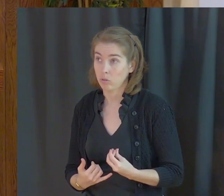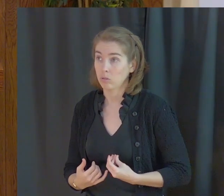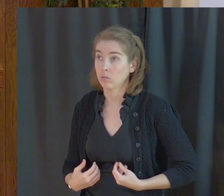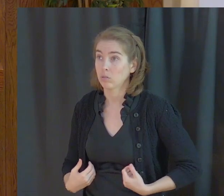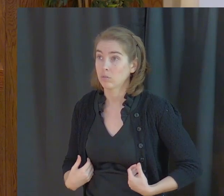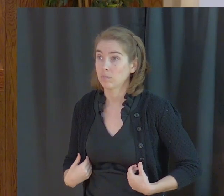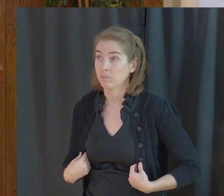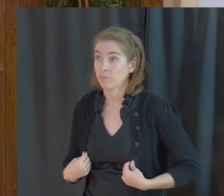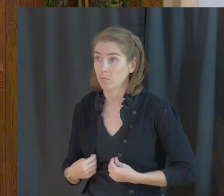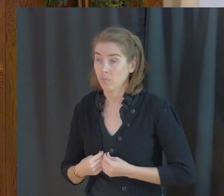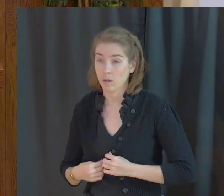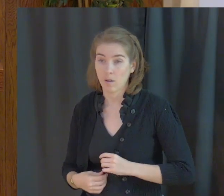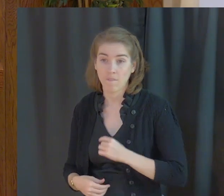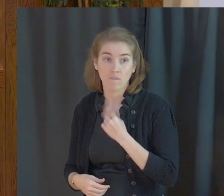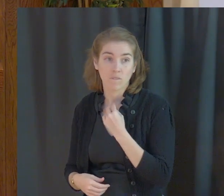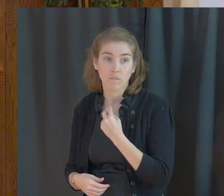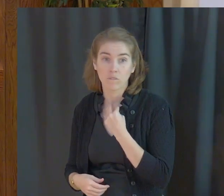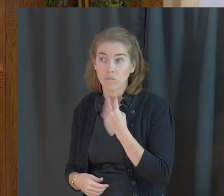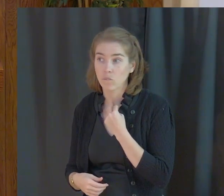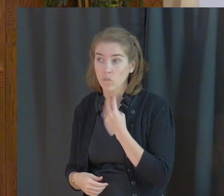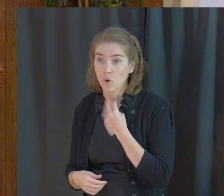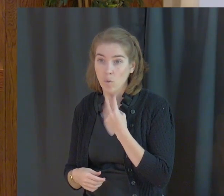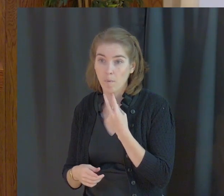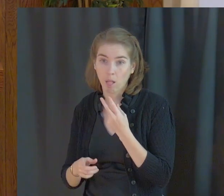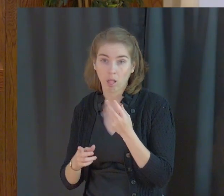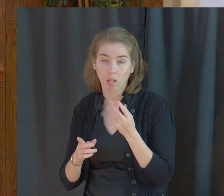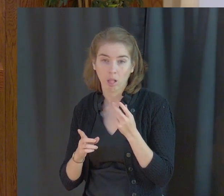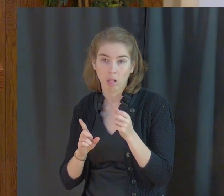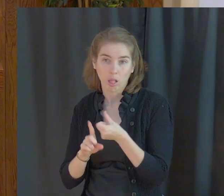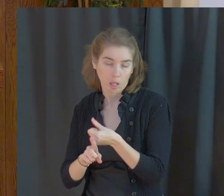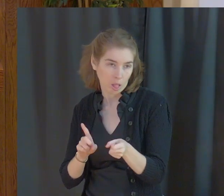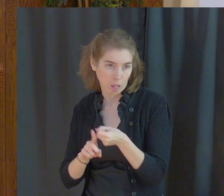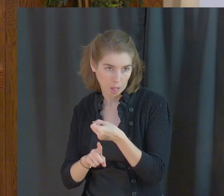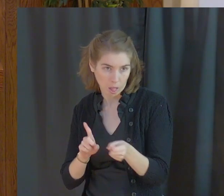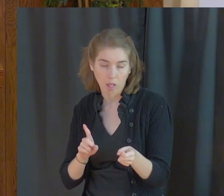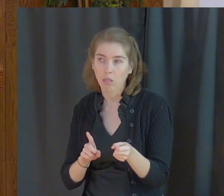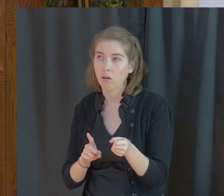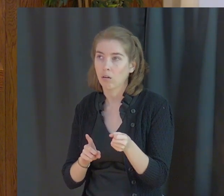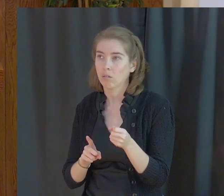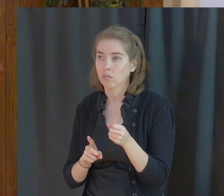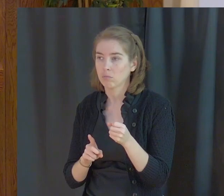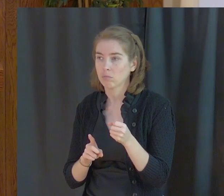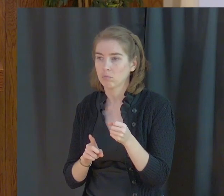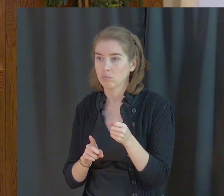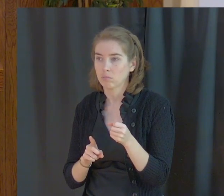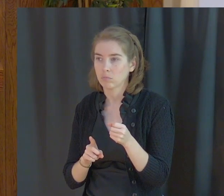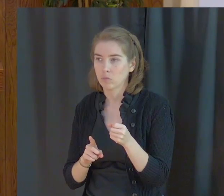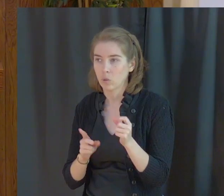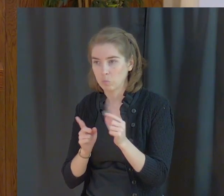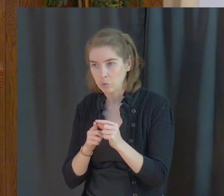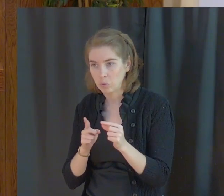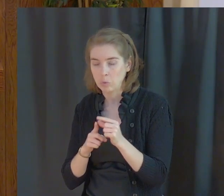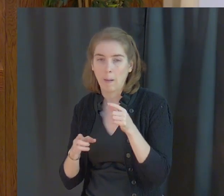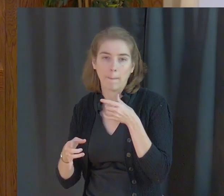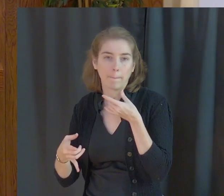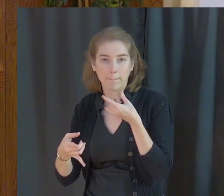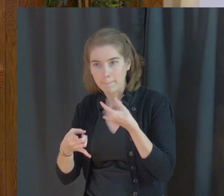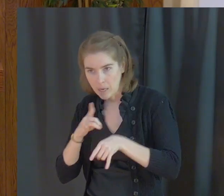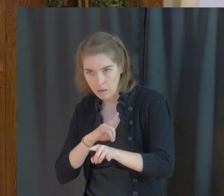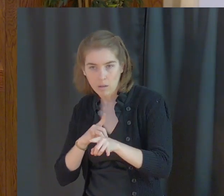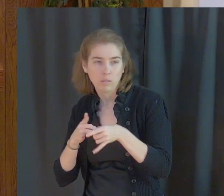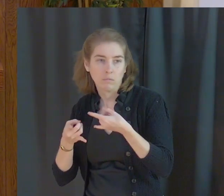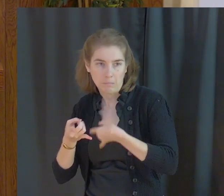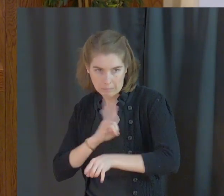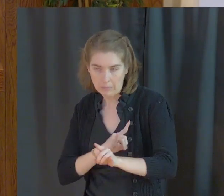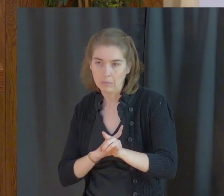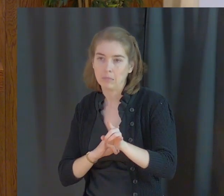There is verbal insults. Cast insults of abusive words, mocking us viciously